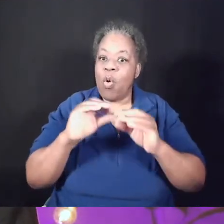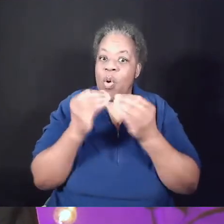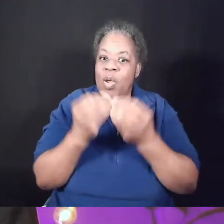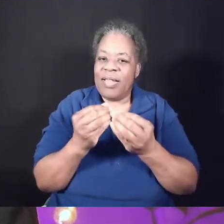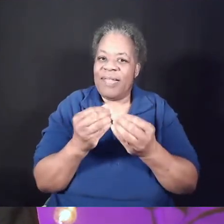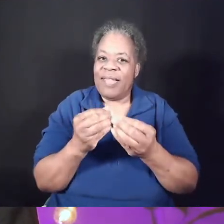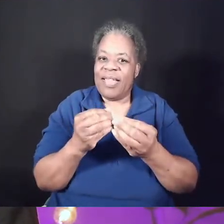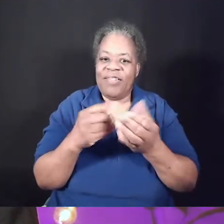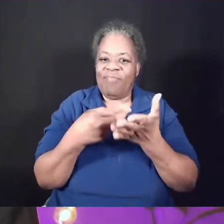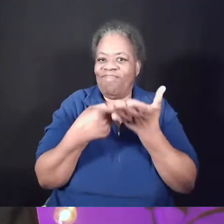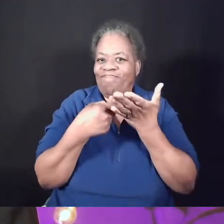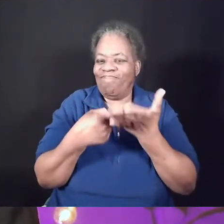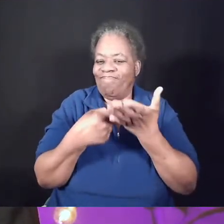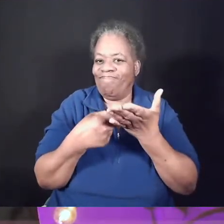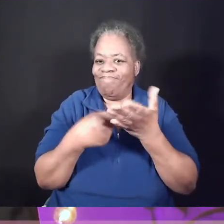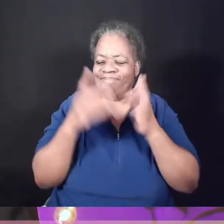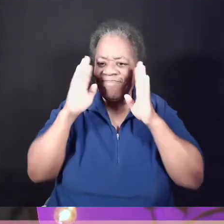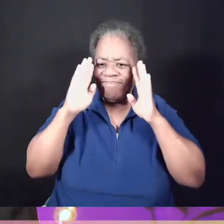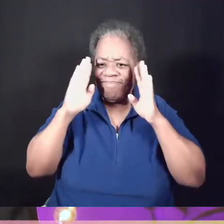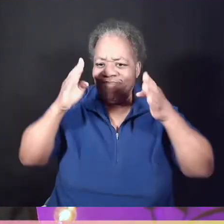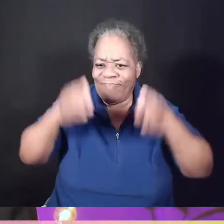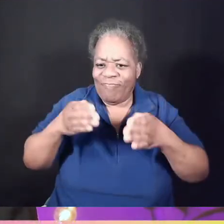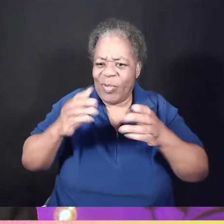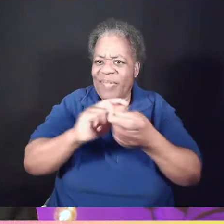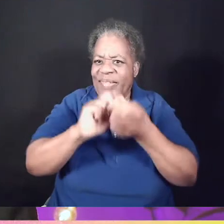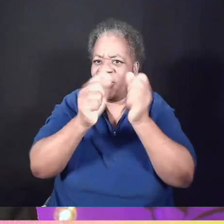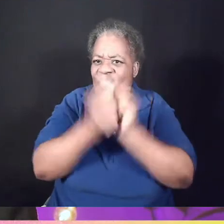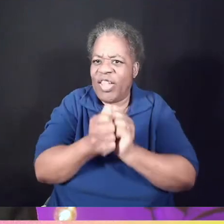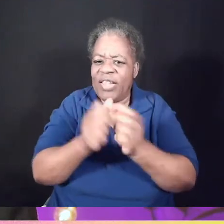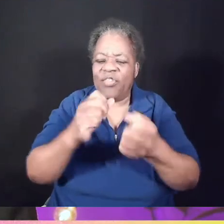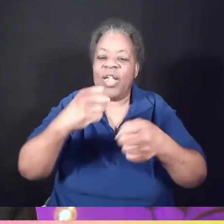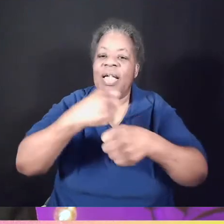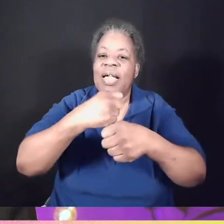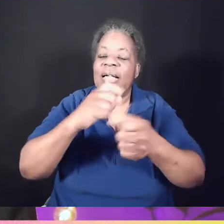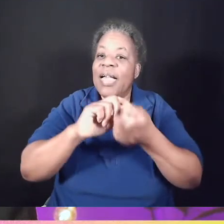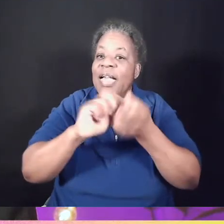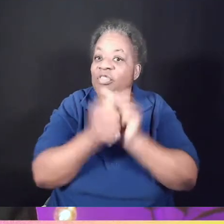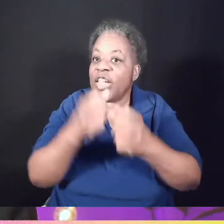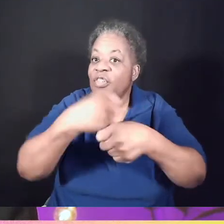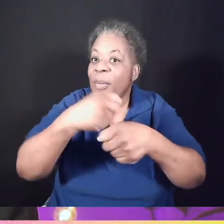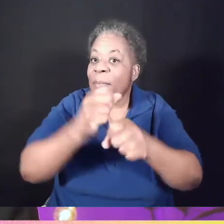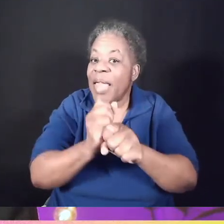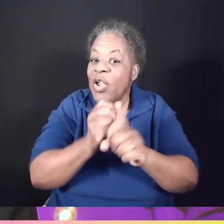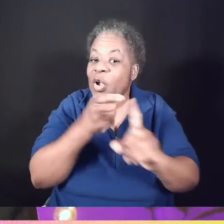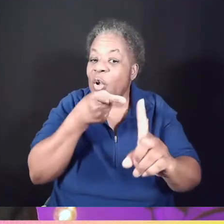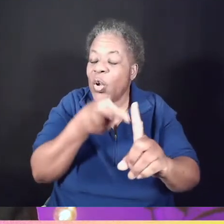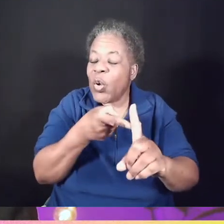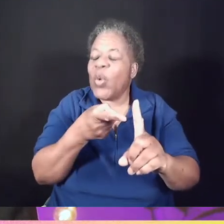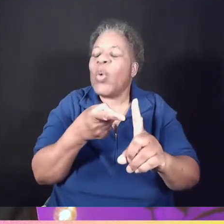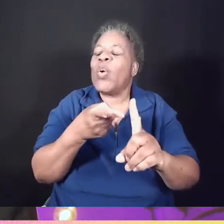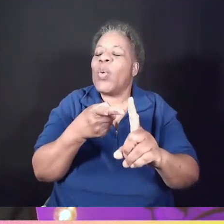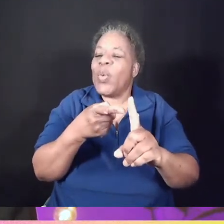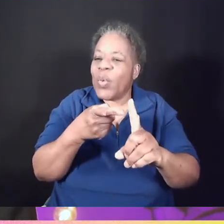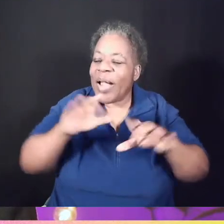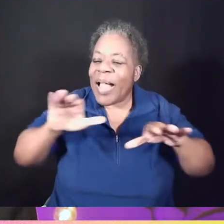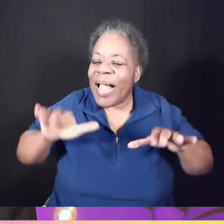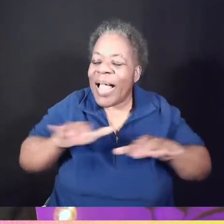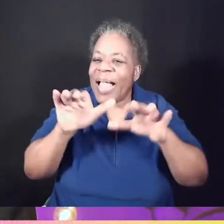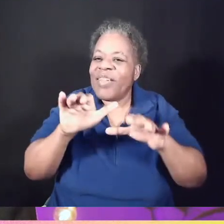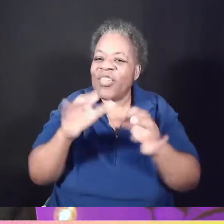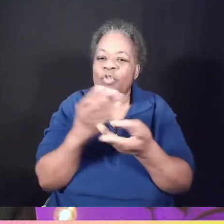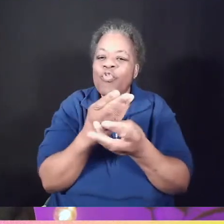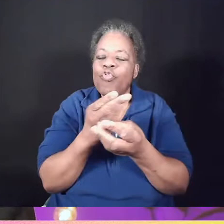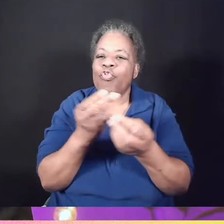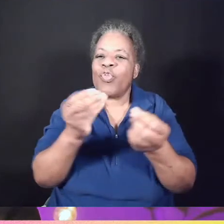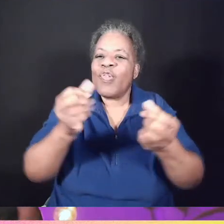focused on this topic since the 80s, a changemaker is someone who is taking creative action to solve a social problem.